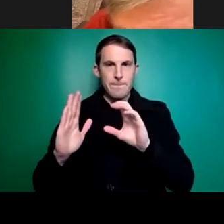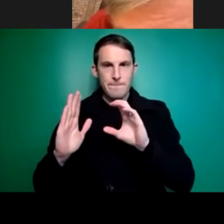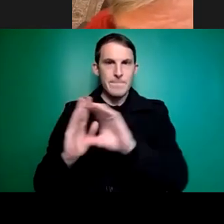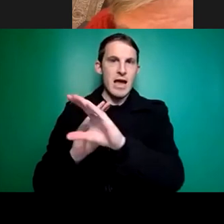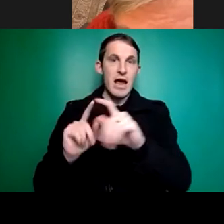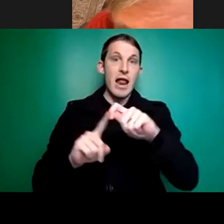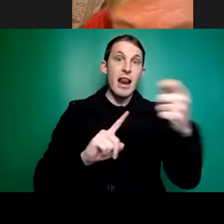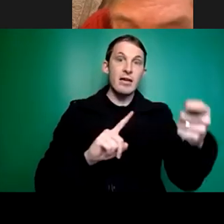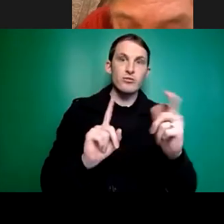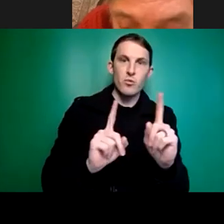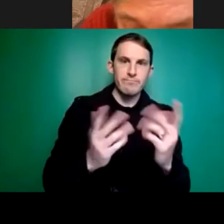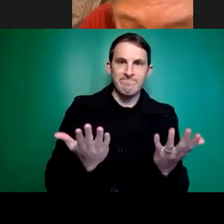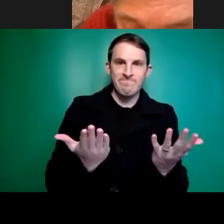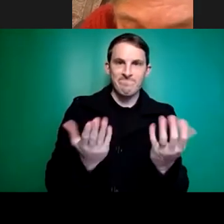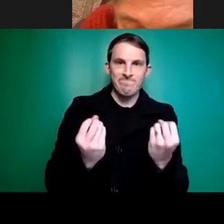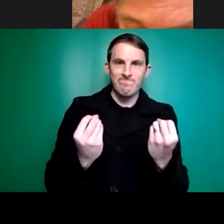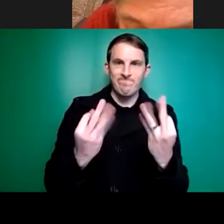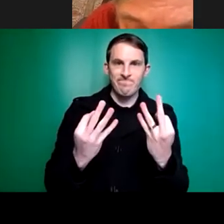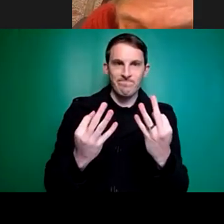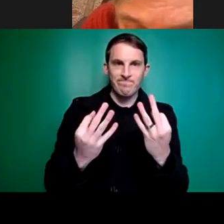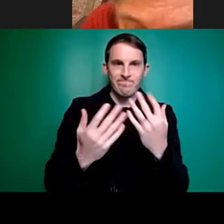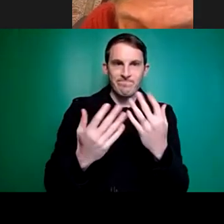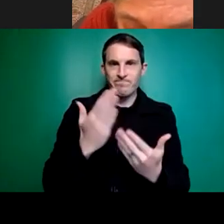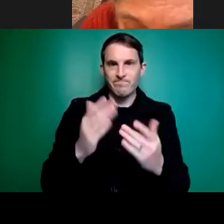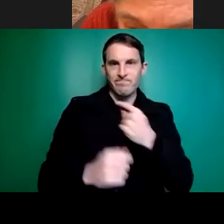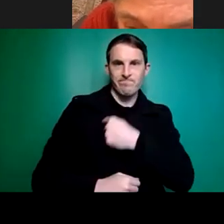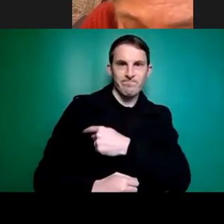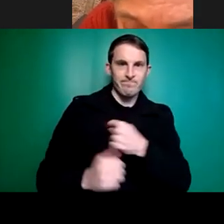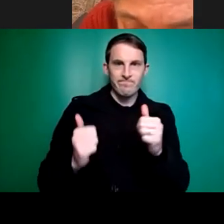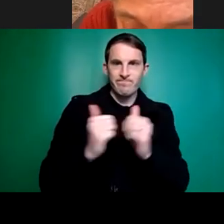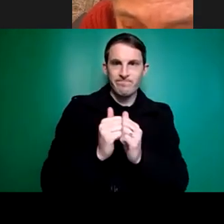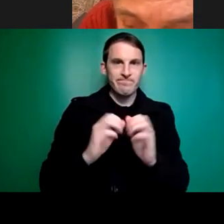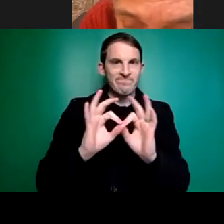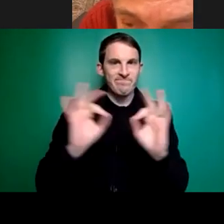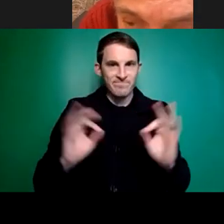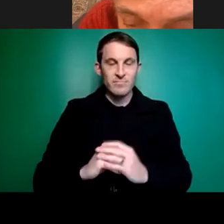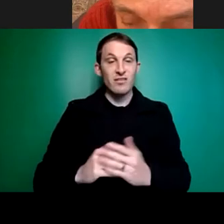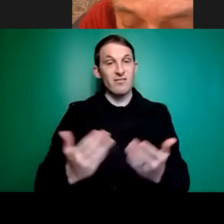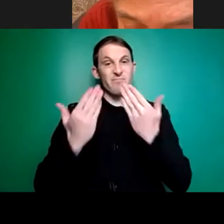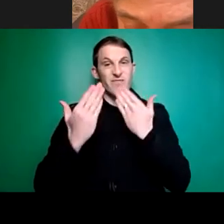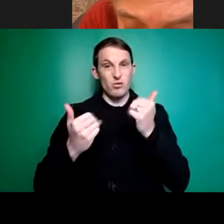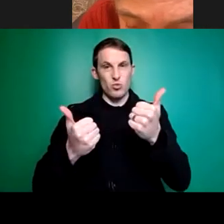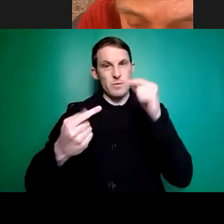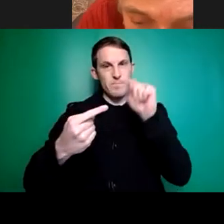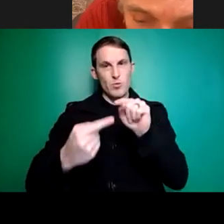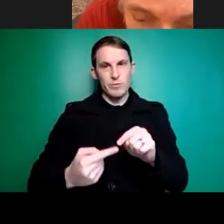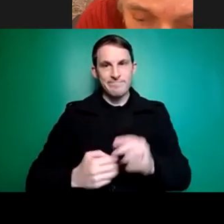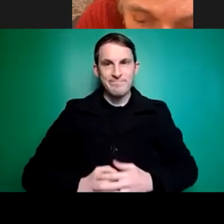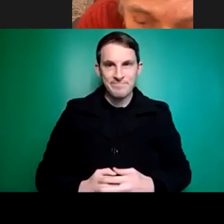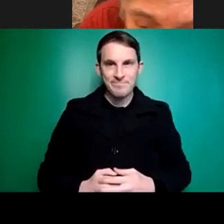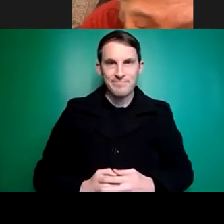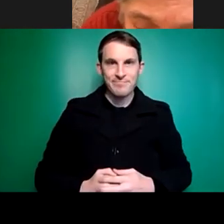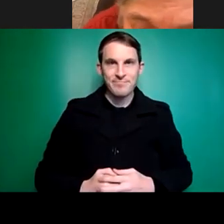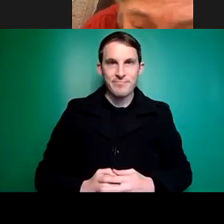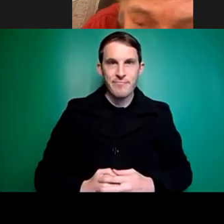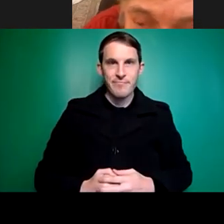not necessarily sustained in the medium to long term. So, yeah, no, thank you for making those points. Let